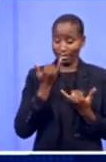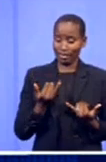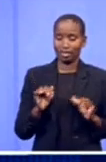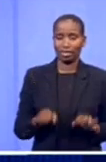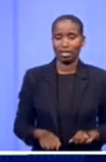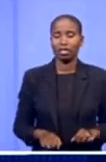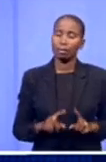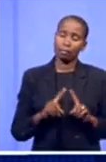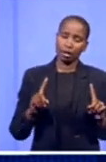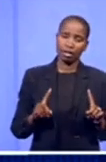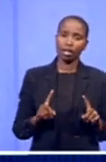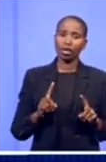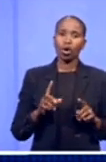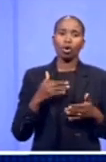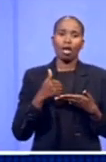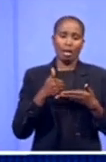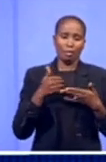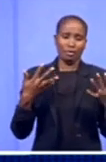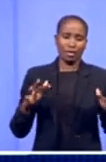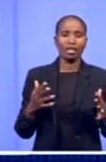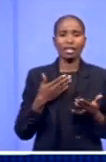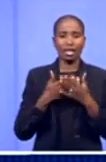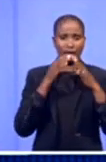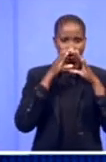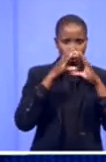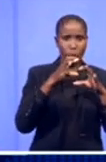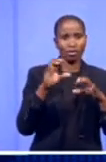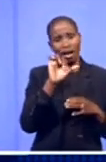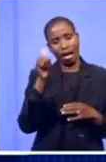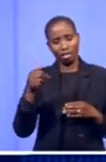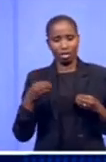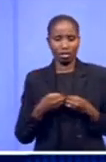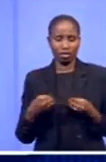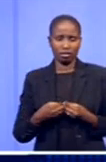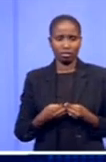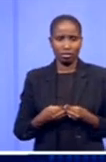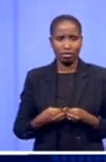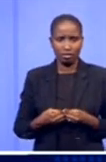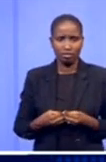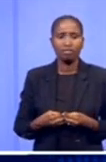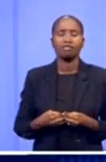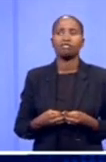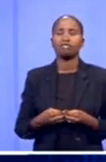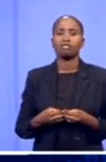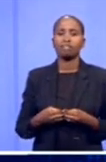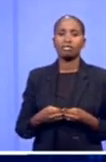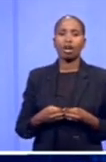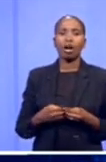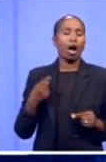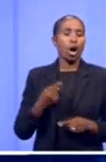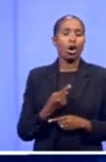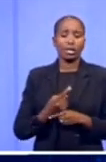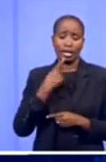things or it affirms our focus on certain things. We've always said that the base of investment is